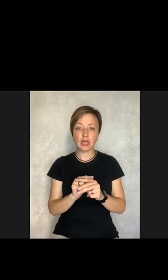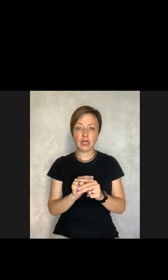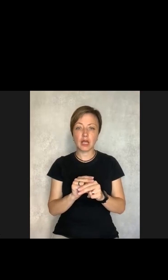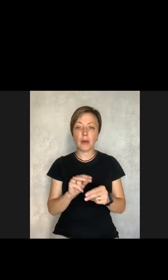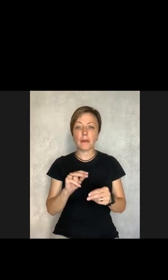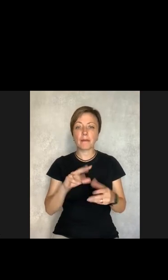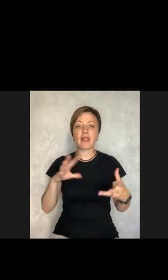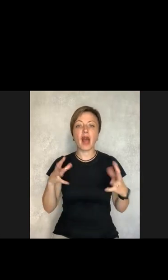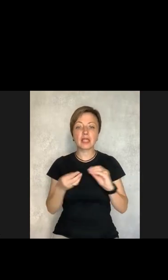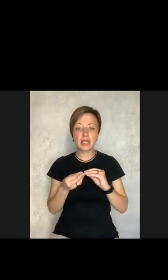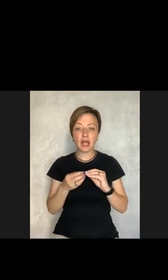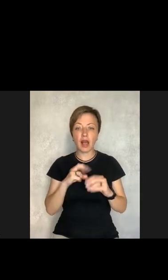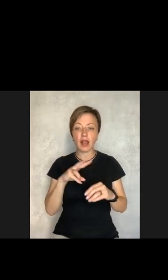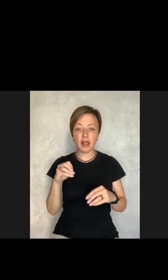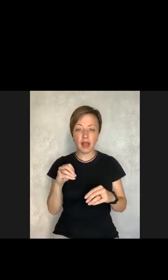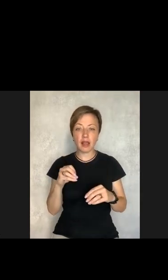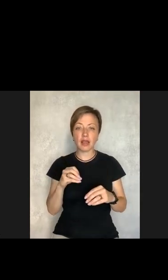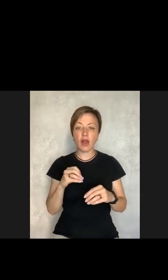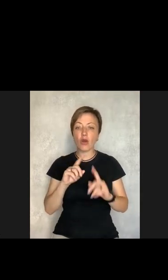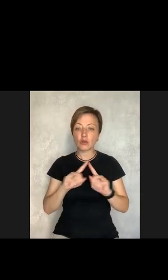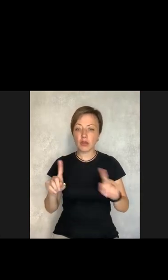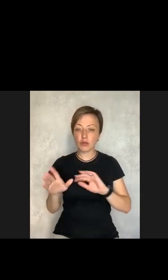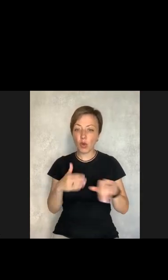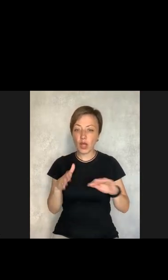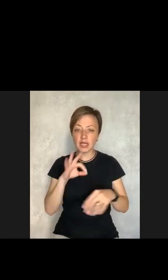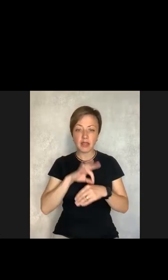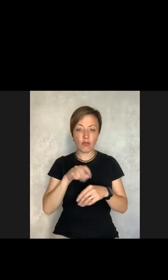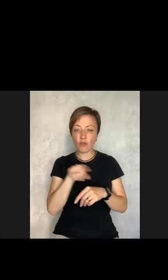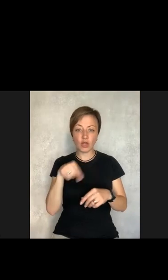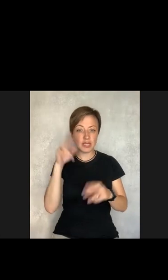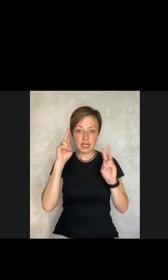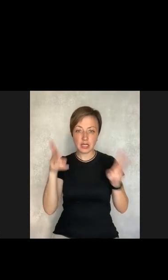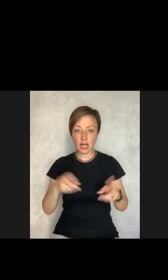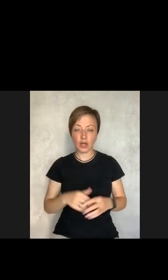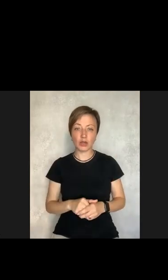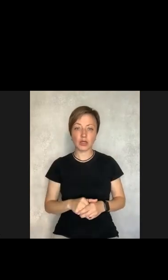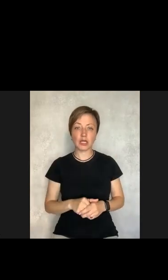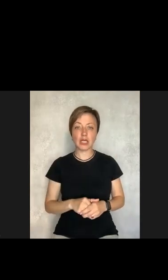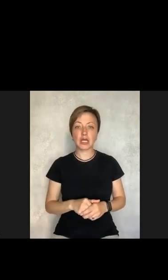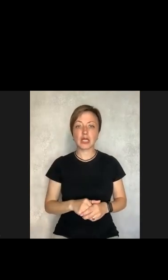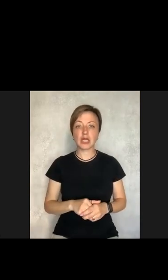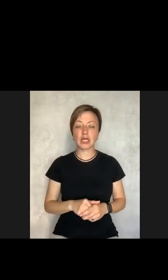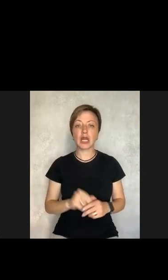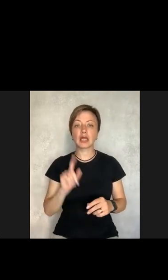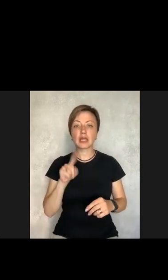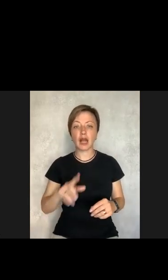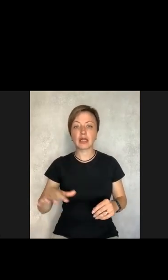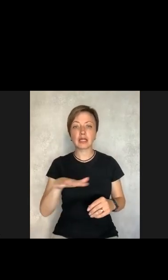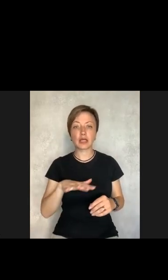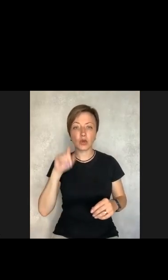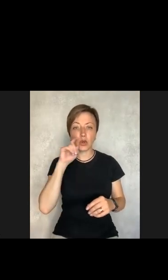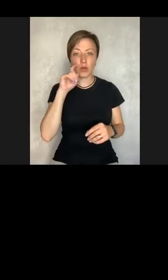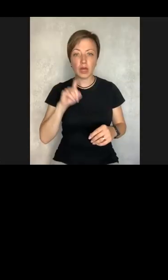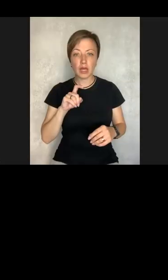Because they are usually treating the consequences, but they do not know about the course of the